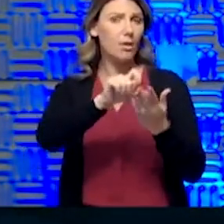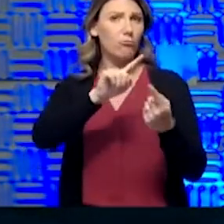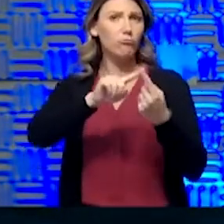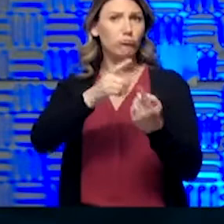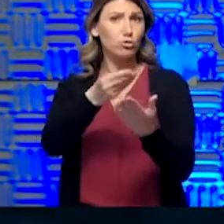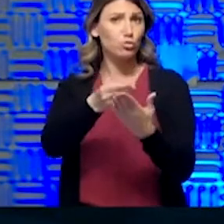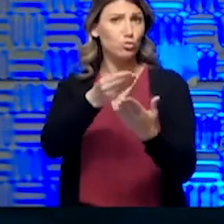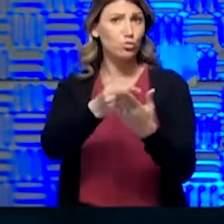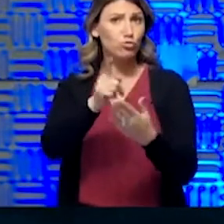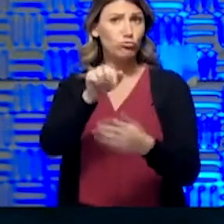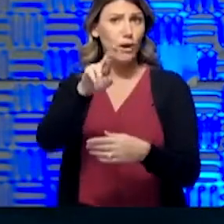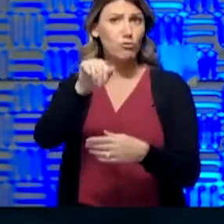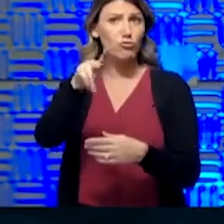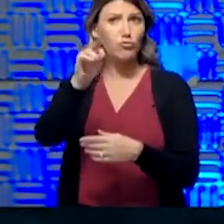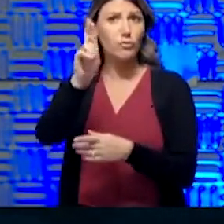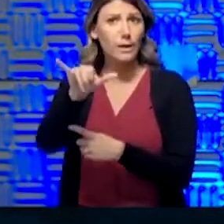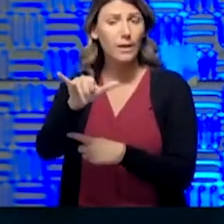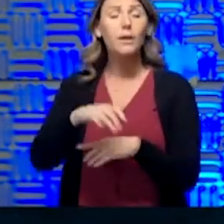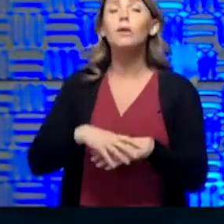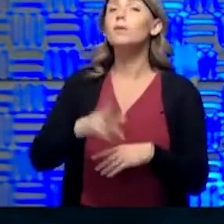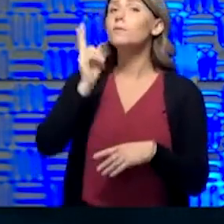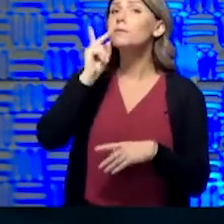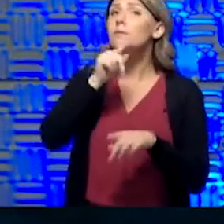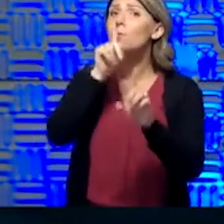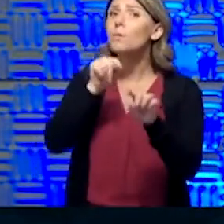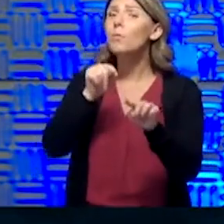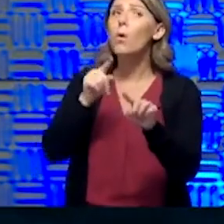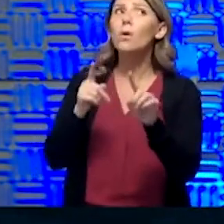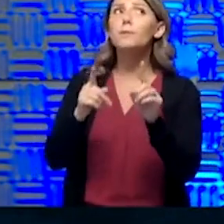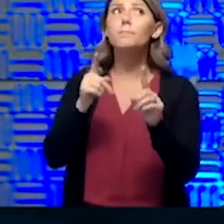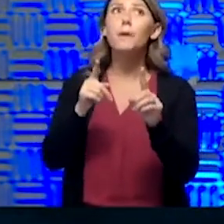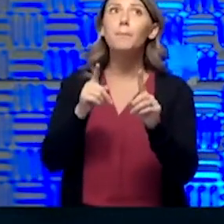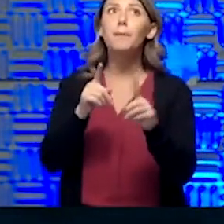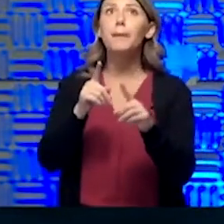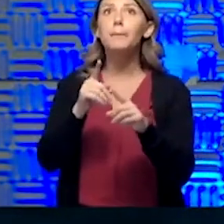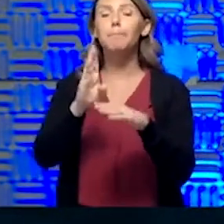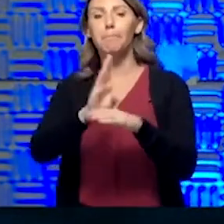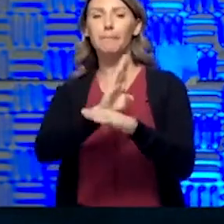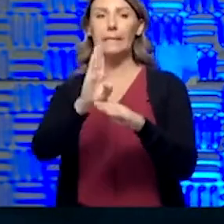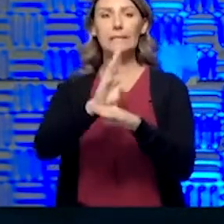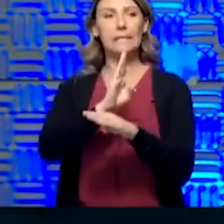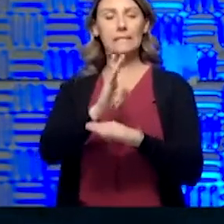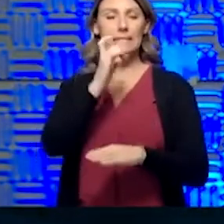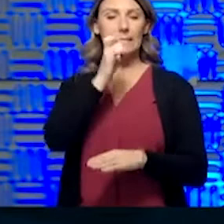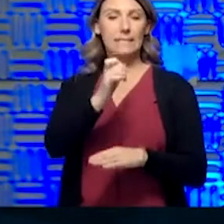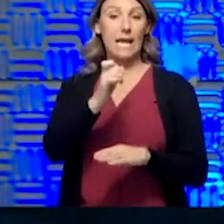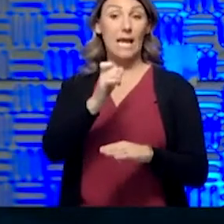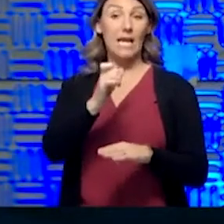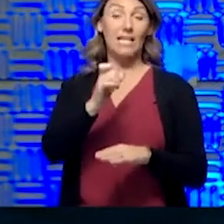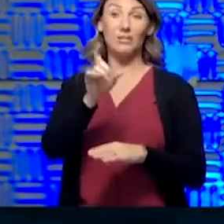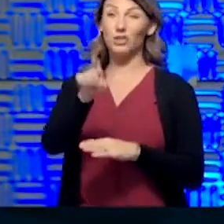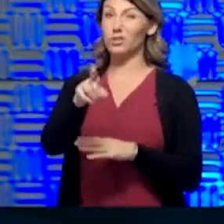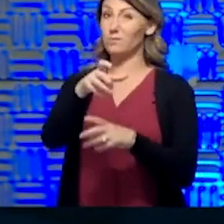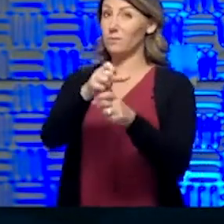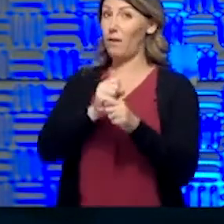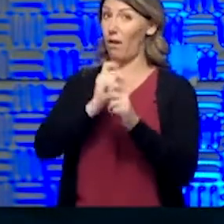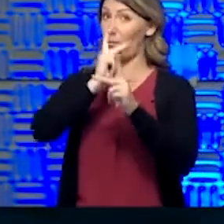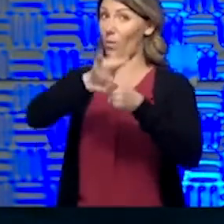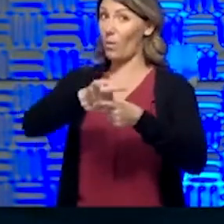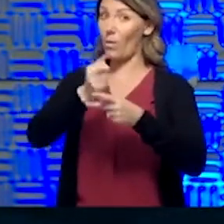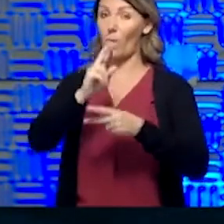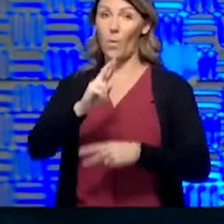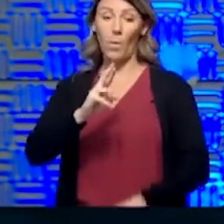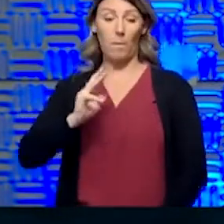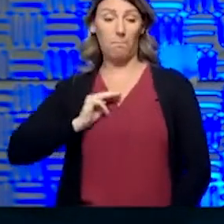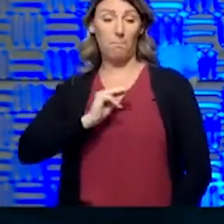reports about companies that maybe weren't intended to receive the loans or members of Congress